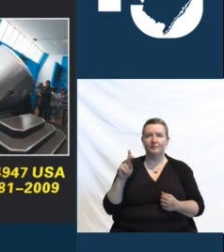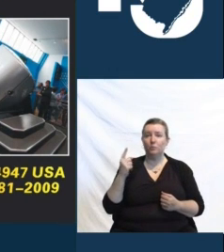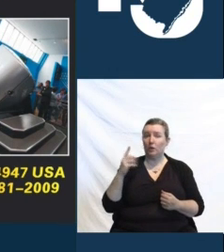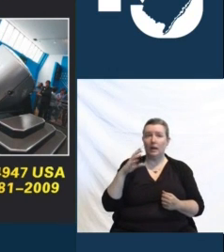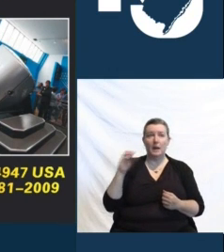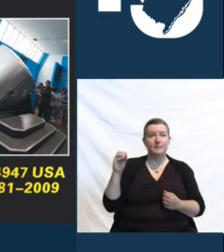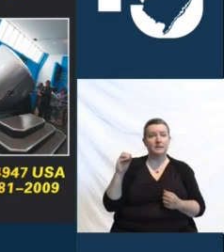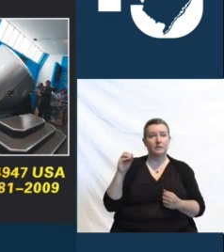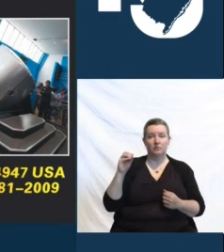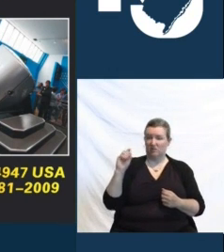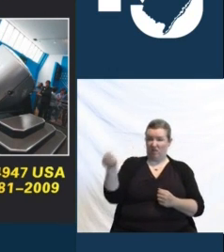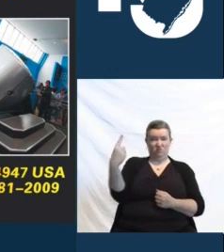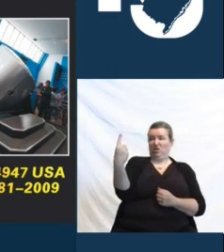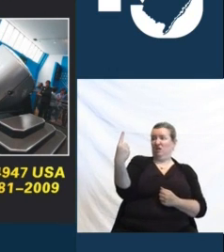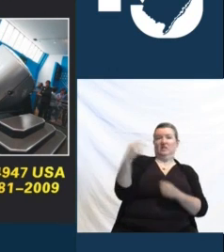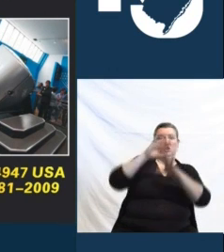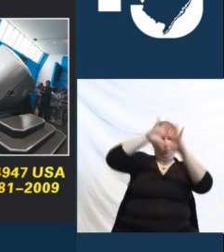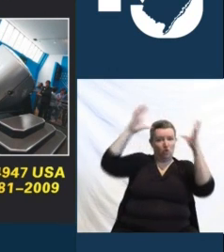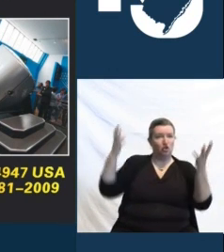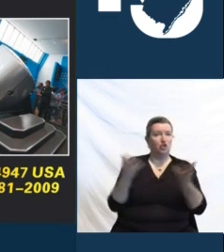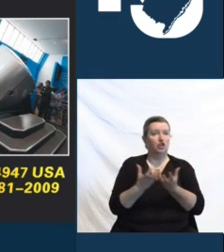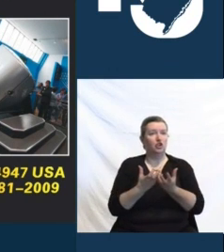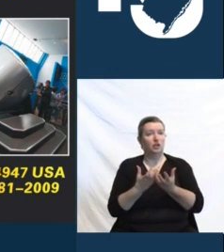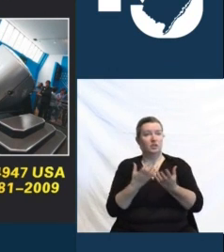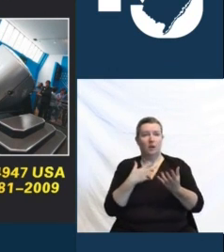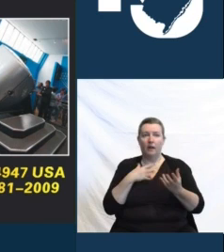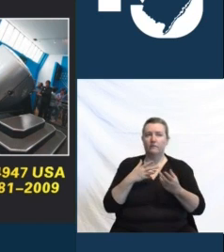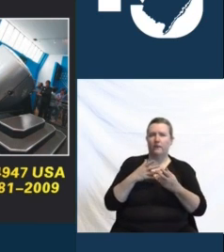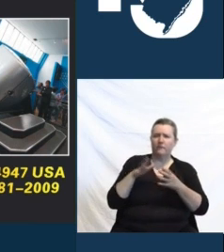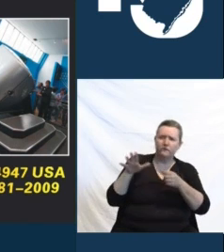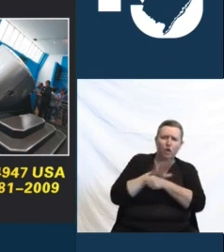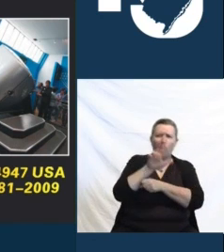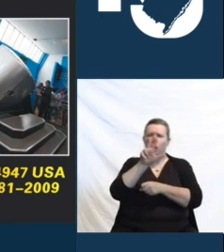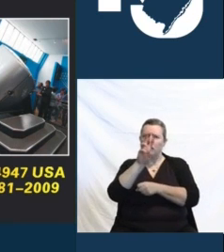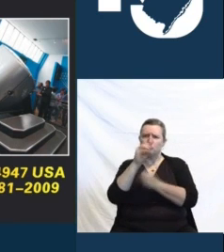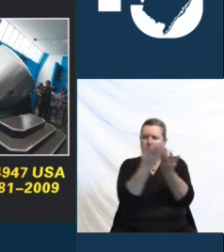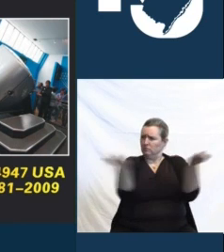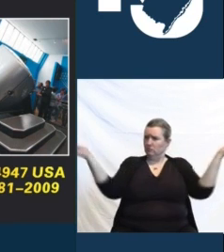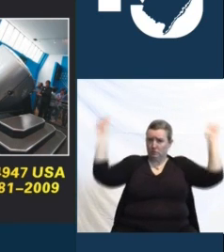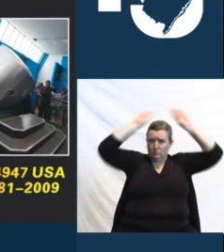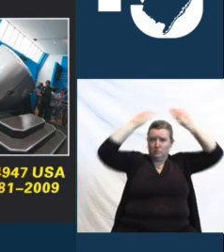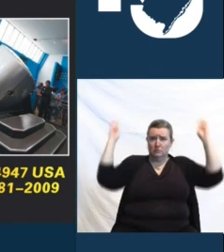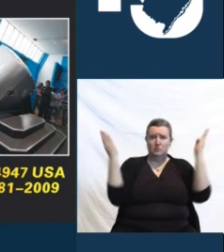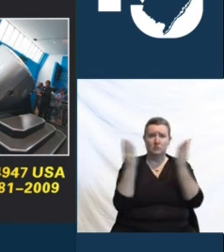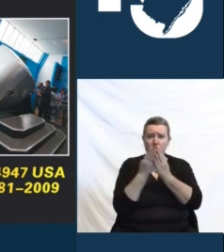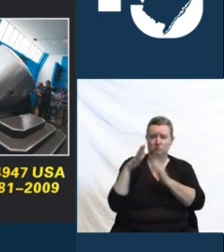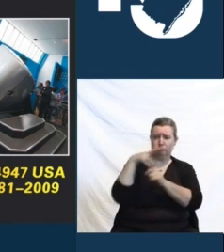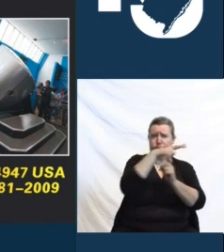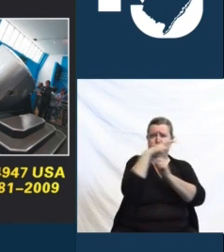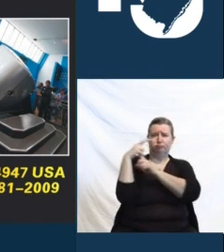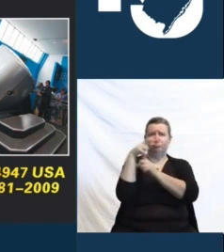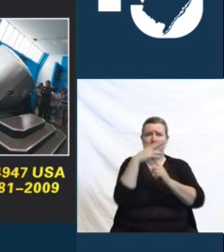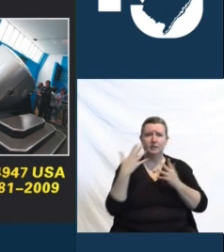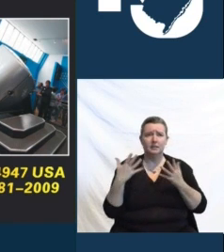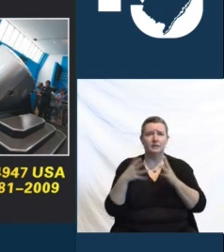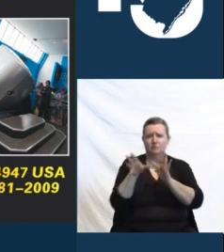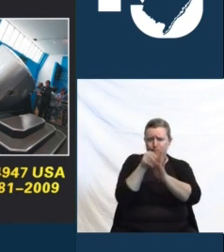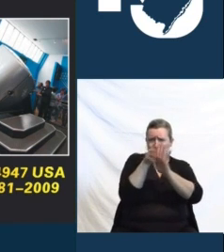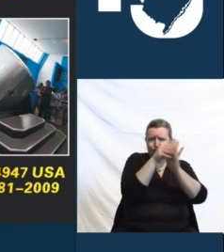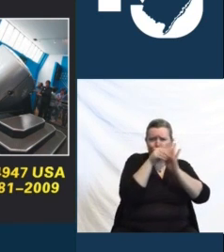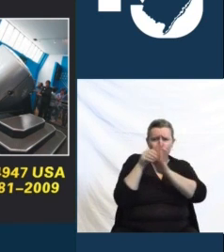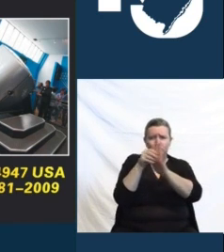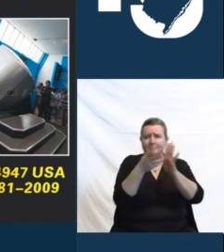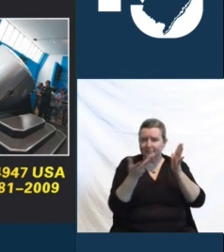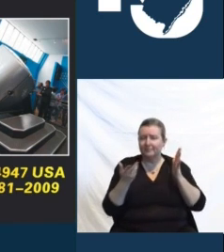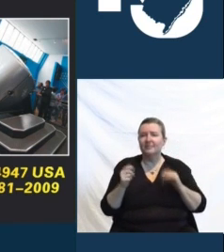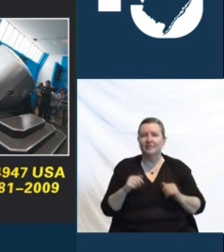interactive 360-degree flight simulator. Not only is this simulator invaluable for flight training,